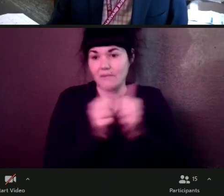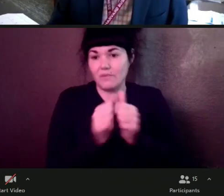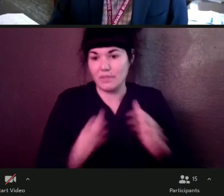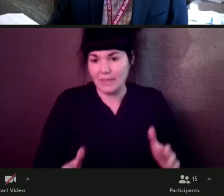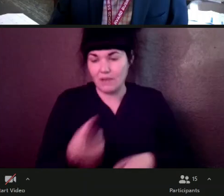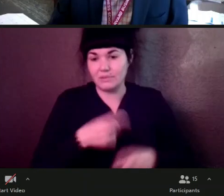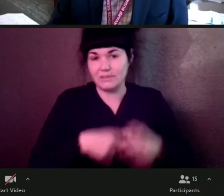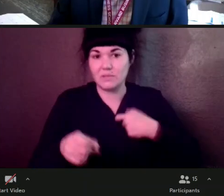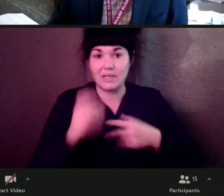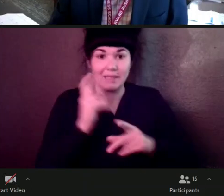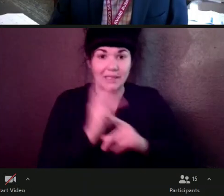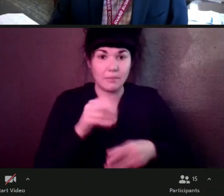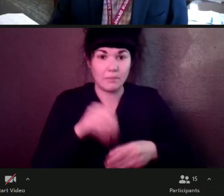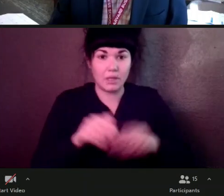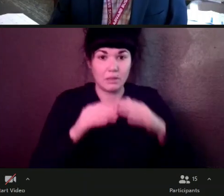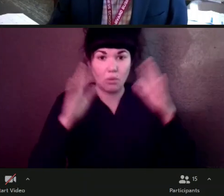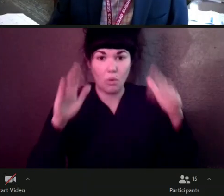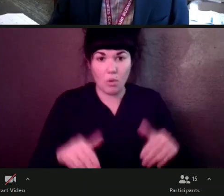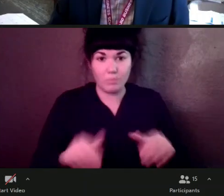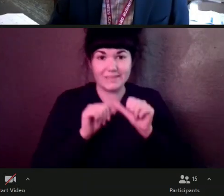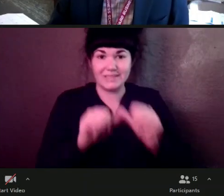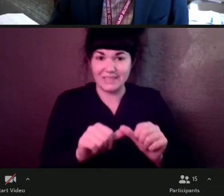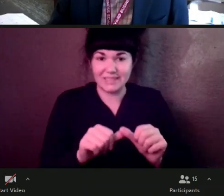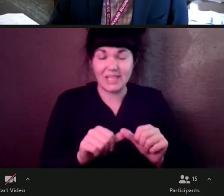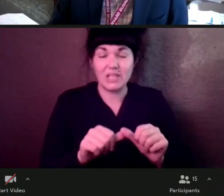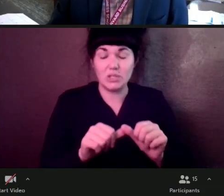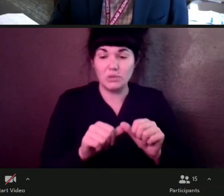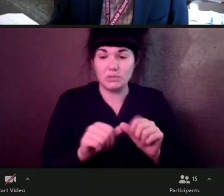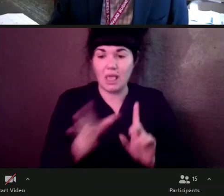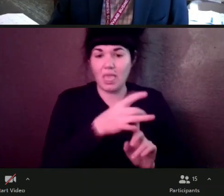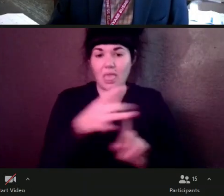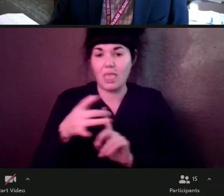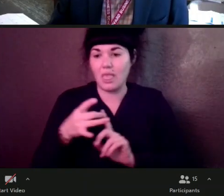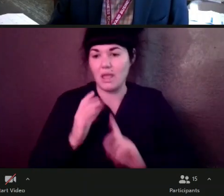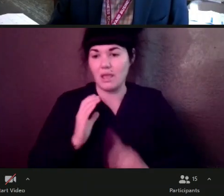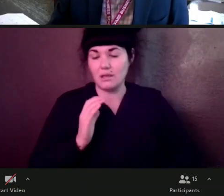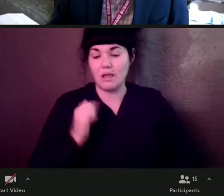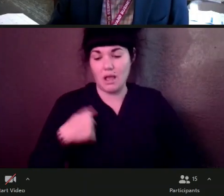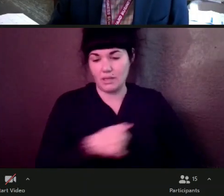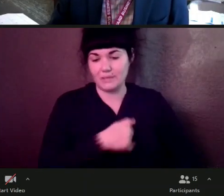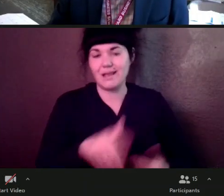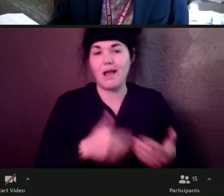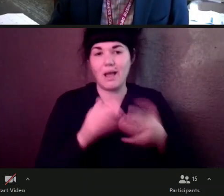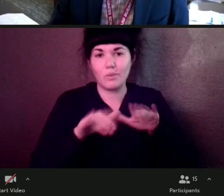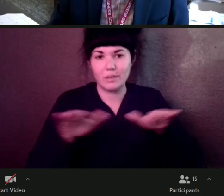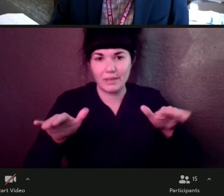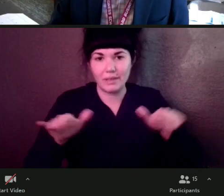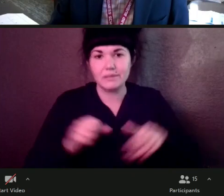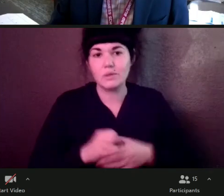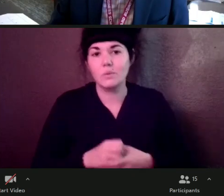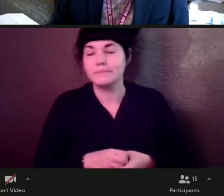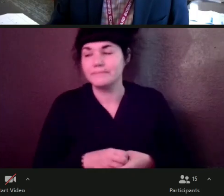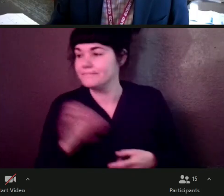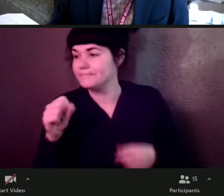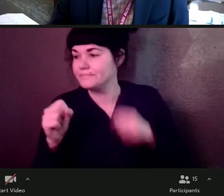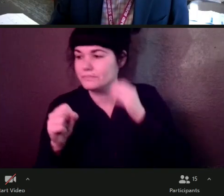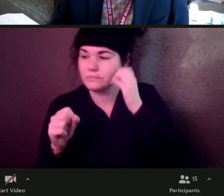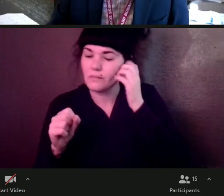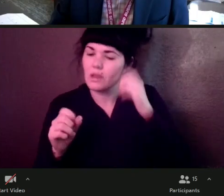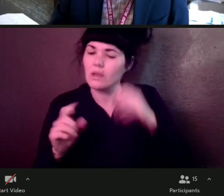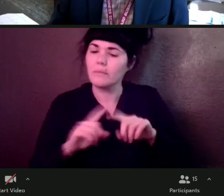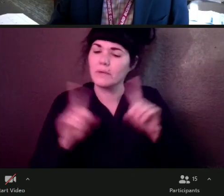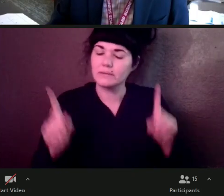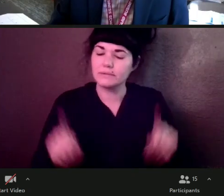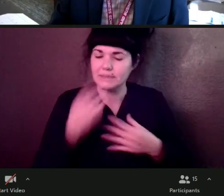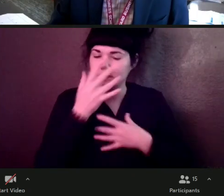homes and have it continue to infect us and our kids. So I appreciate that. Um, interestingly, as you talked about how, um, how we sometimes